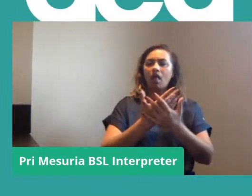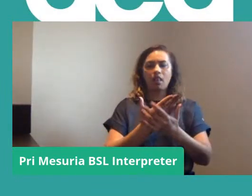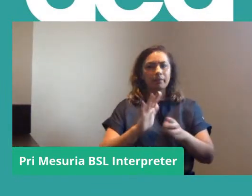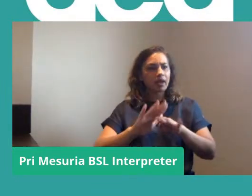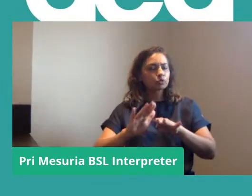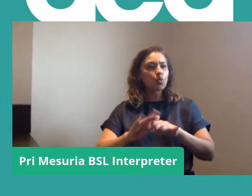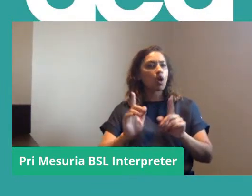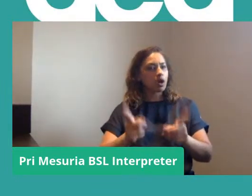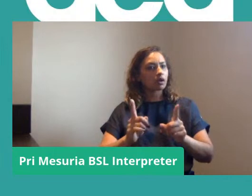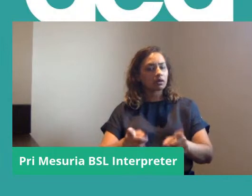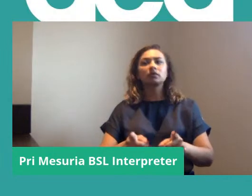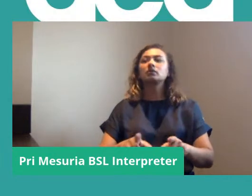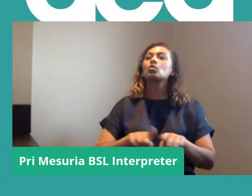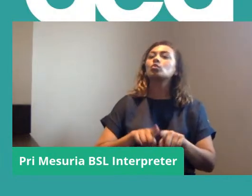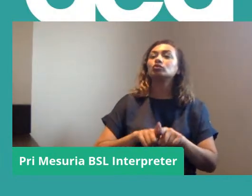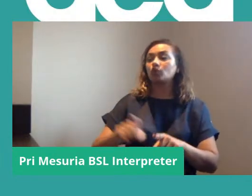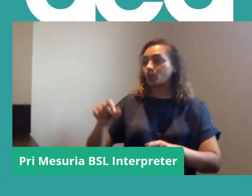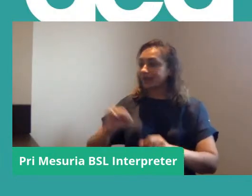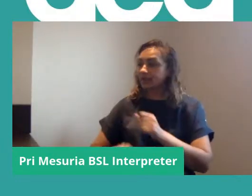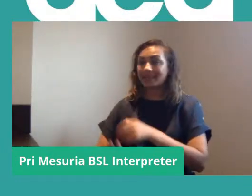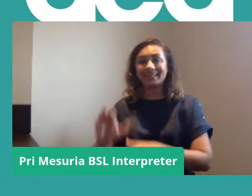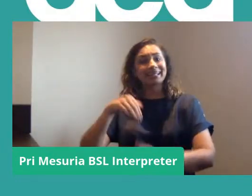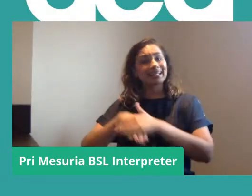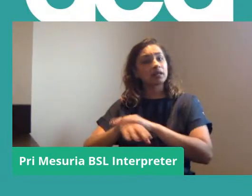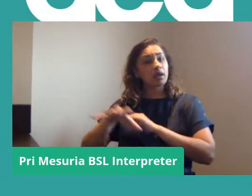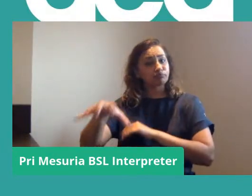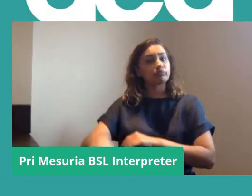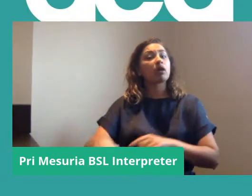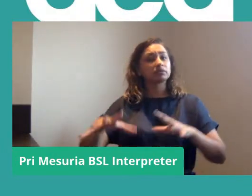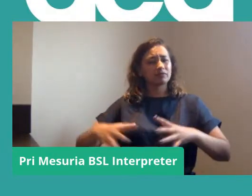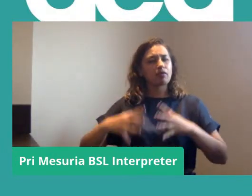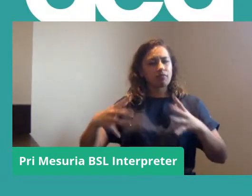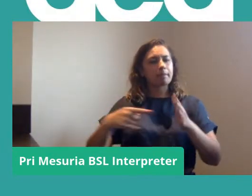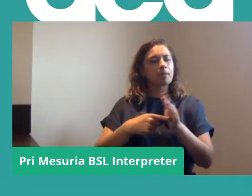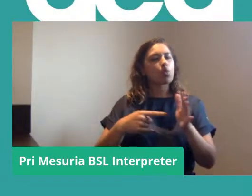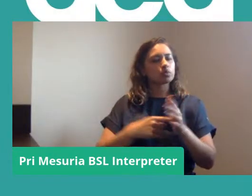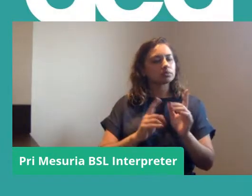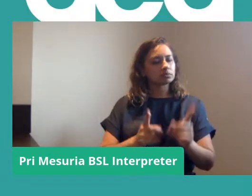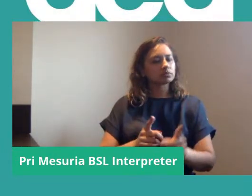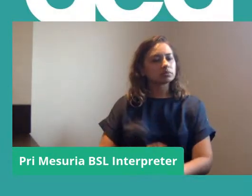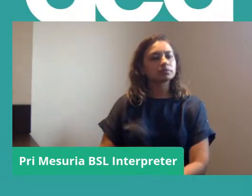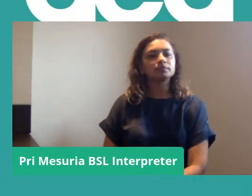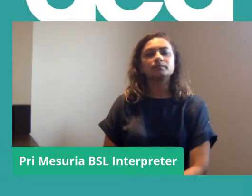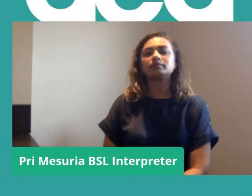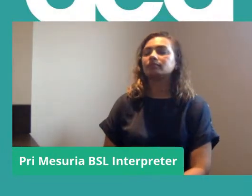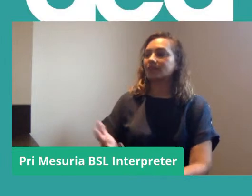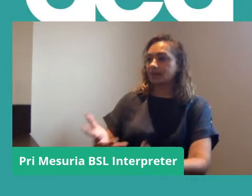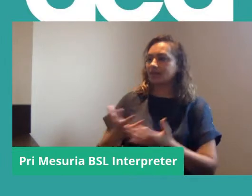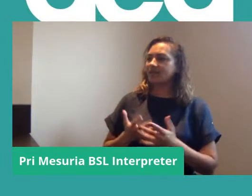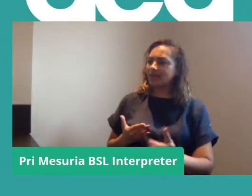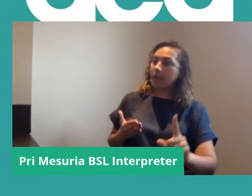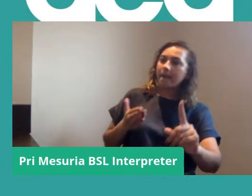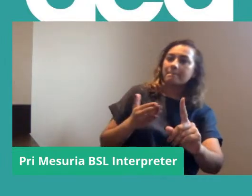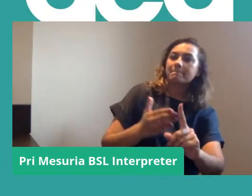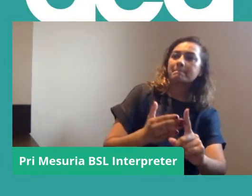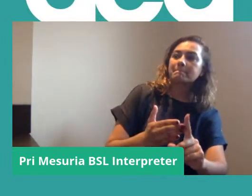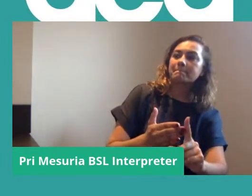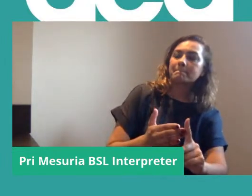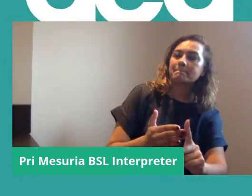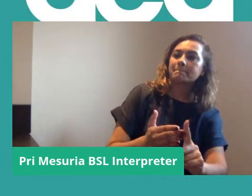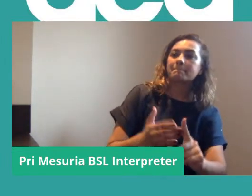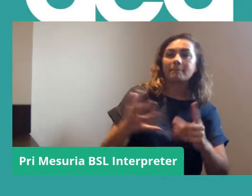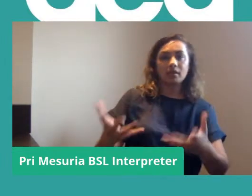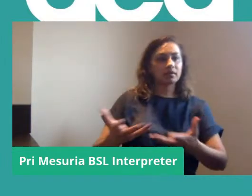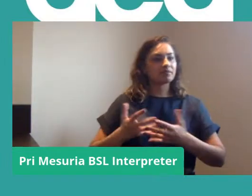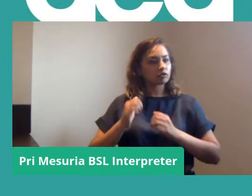as well as the camaraderie within your branch, which is hugely important. And it gives you a purpose. It provides you with the